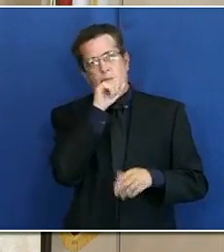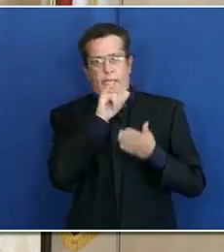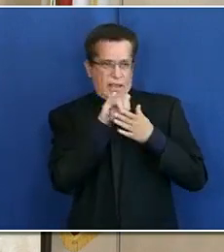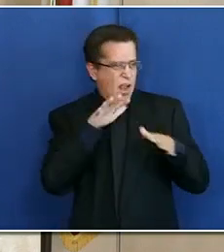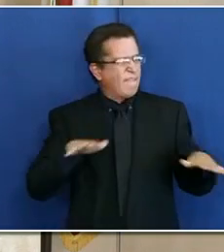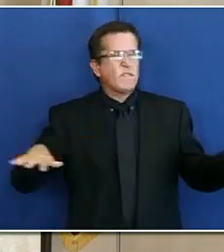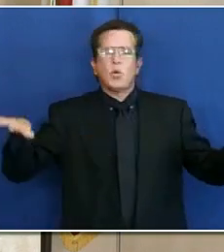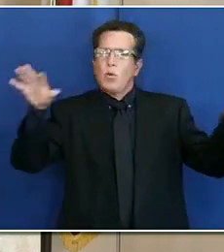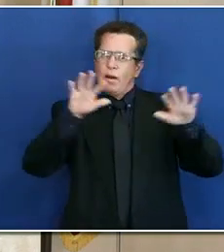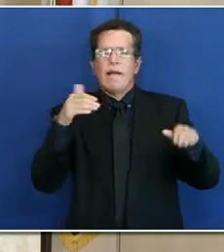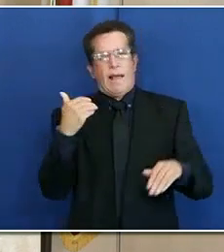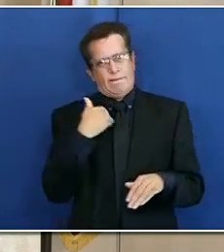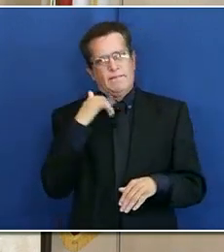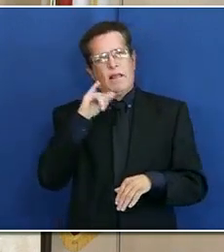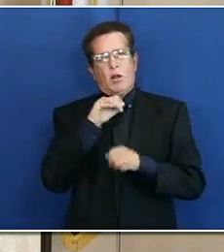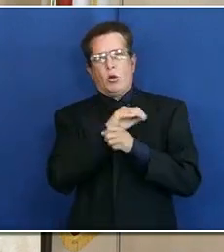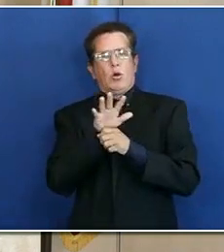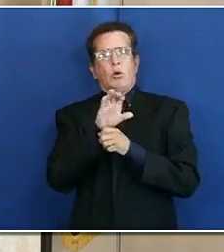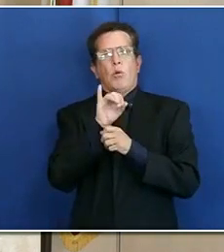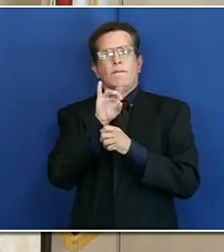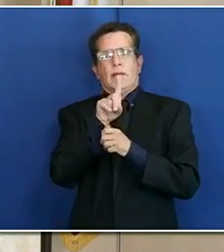everyone has COVID-19.